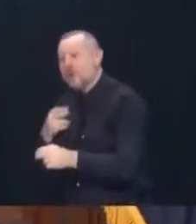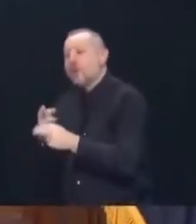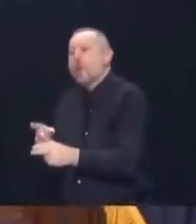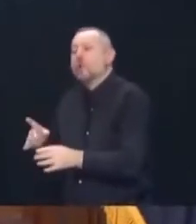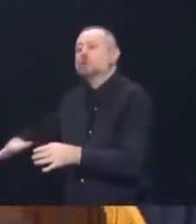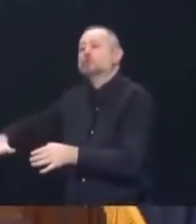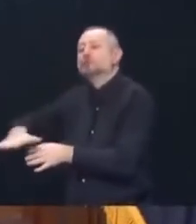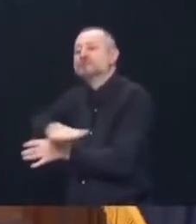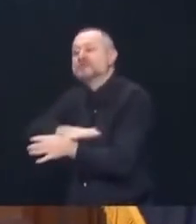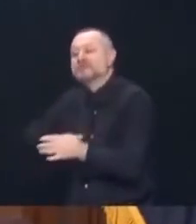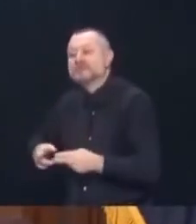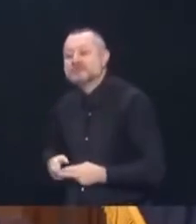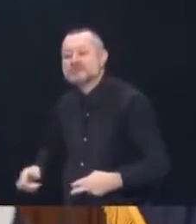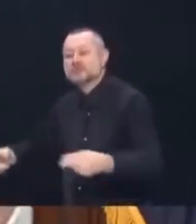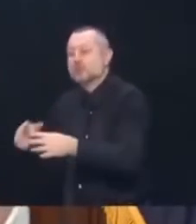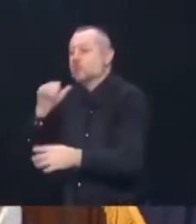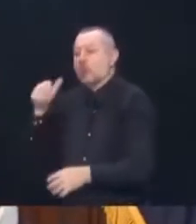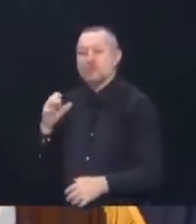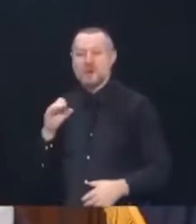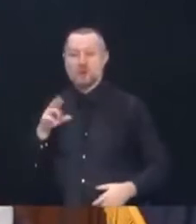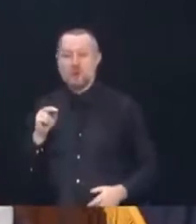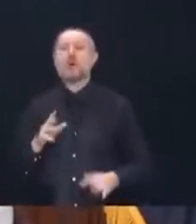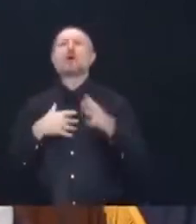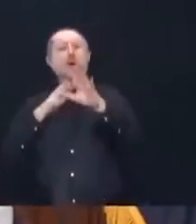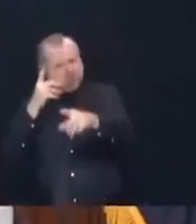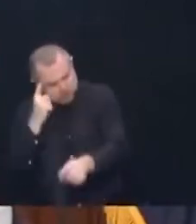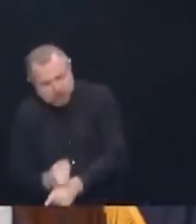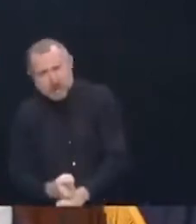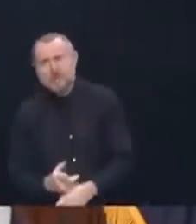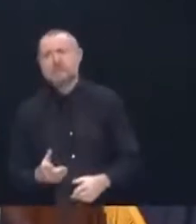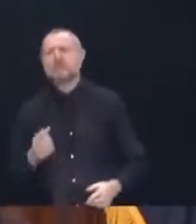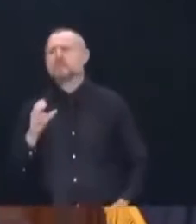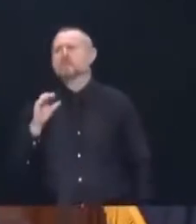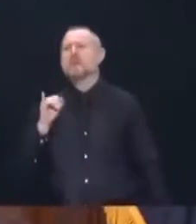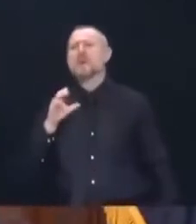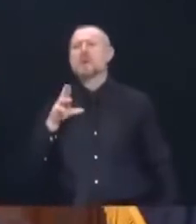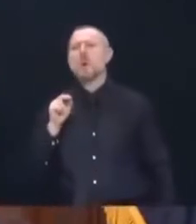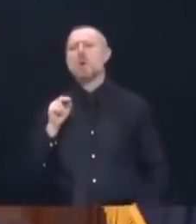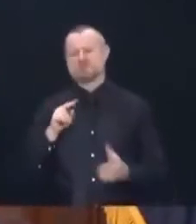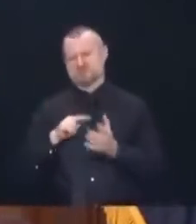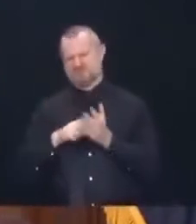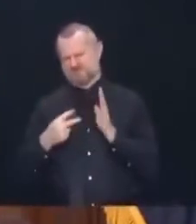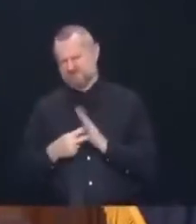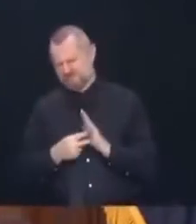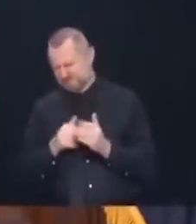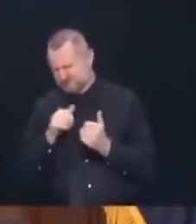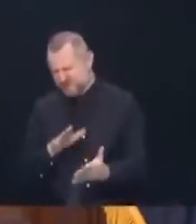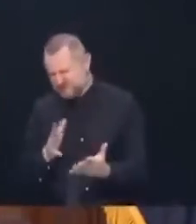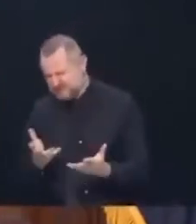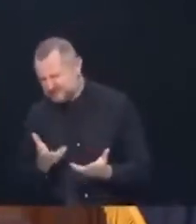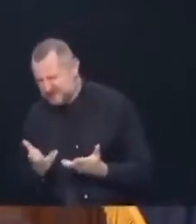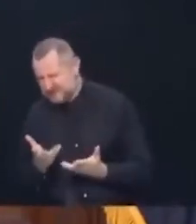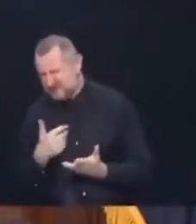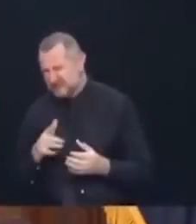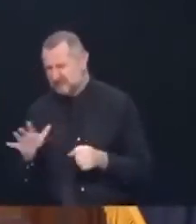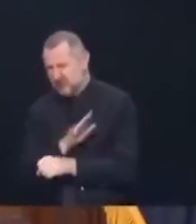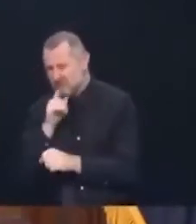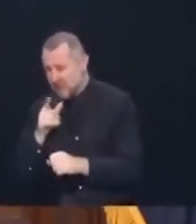But the micro is to distinguish from statewide or normally region-wide. So Erie